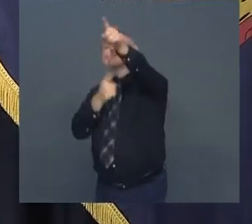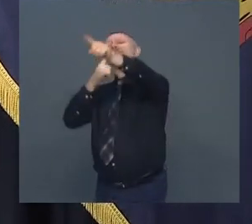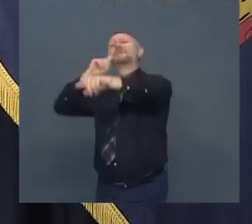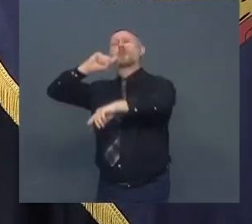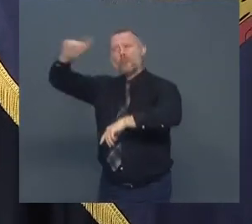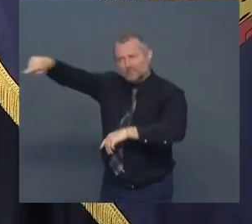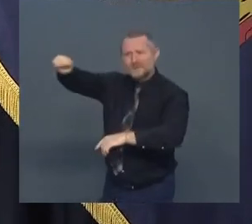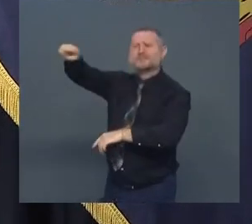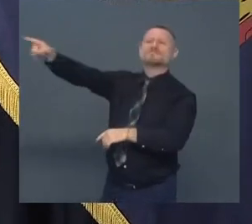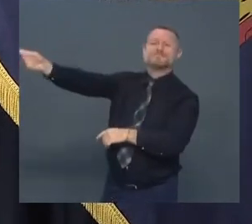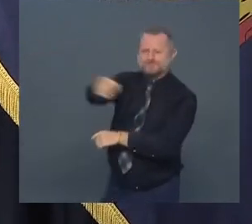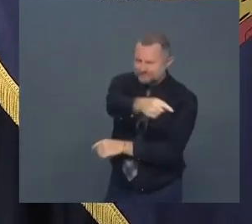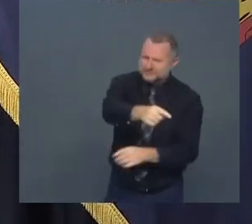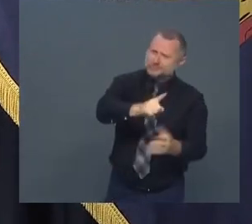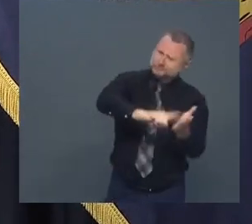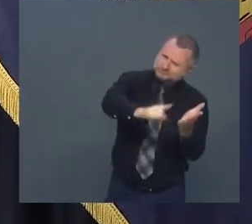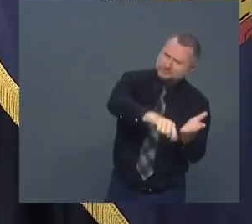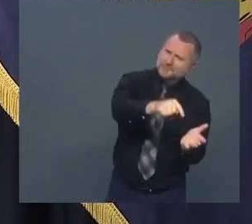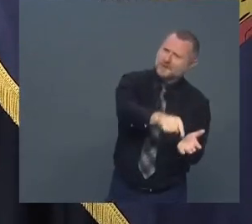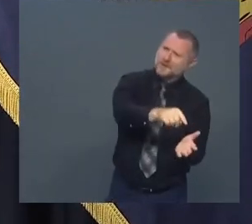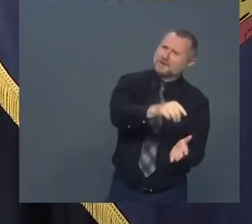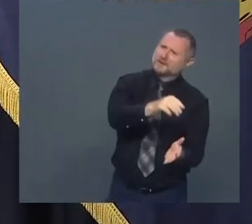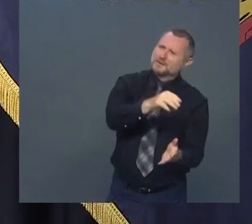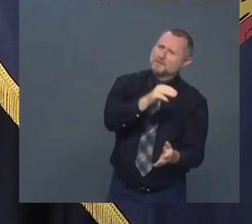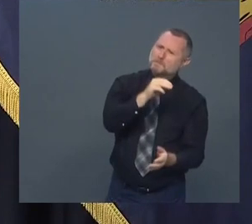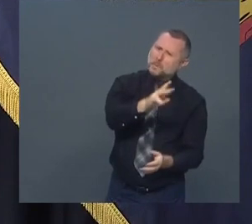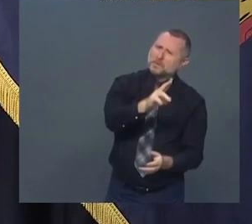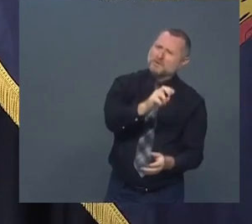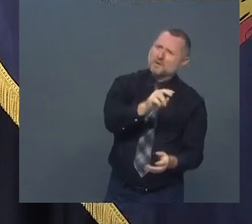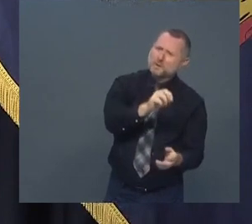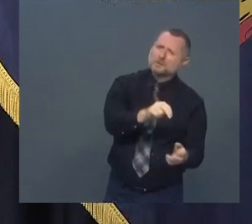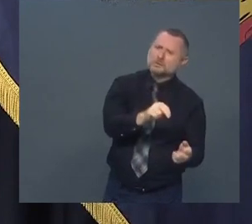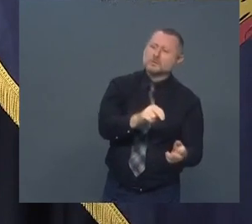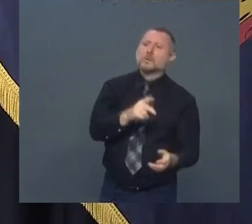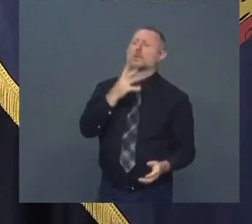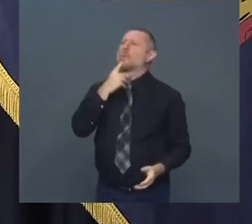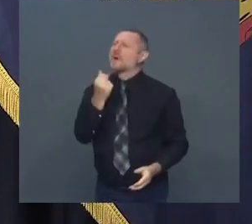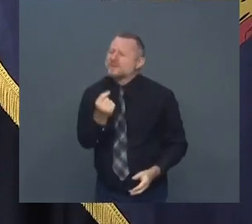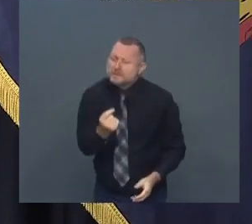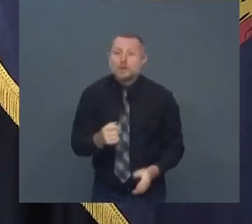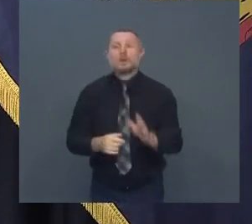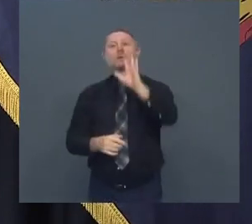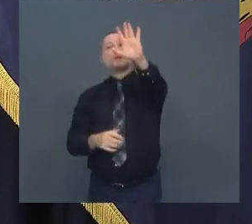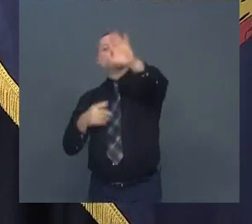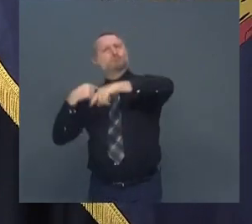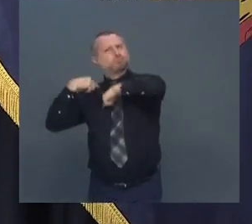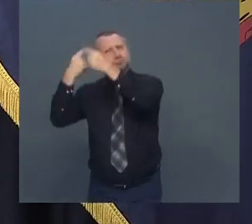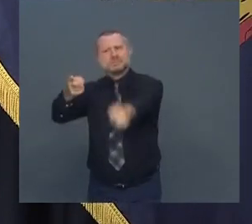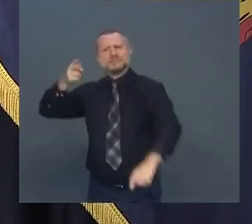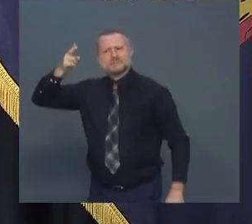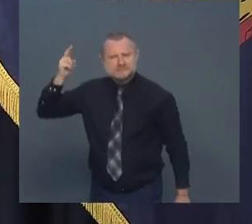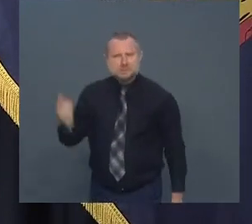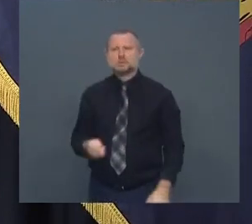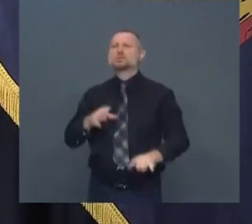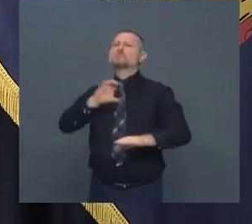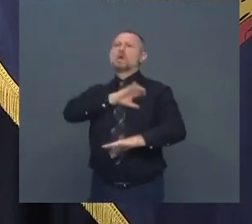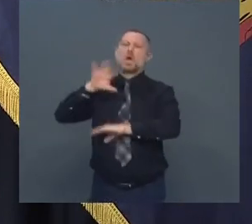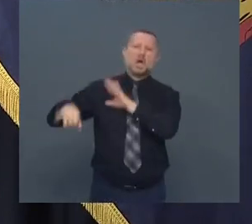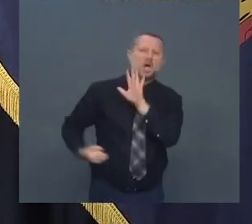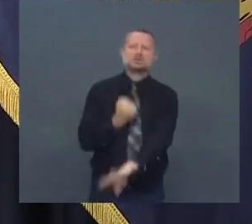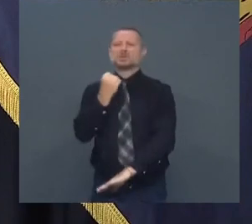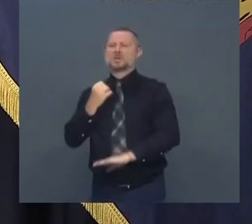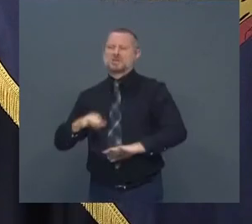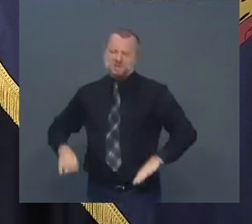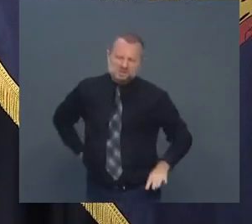Police Department. And I'm curious what you think of those calls. For rampant police brutality and corruption that's been reported on